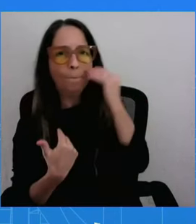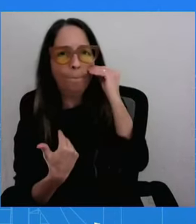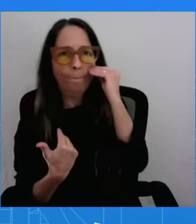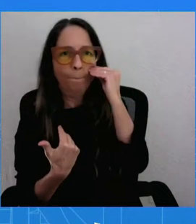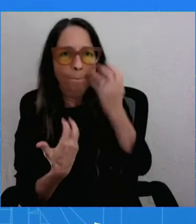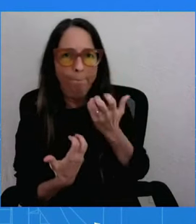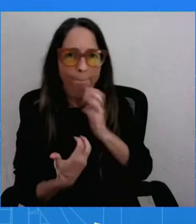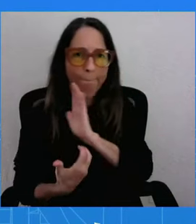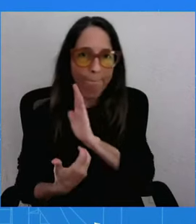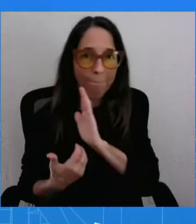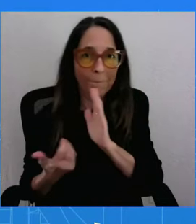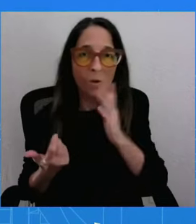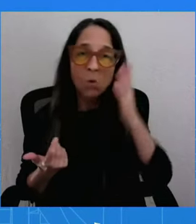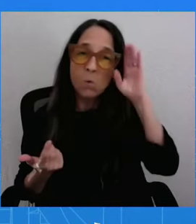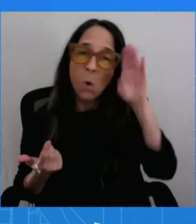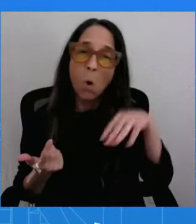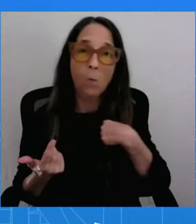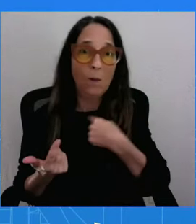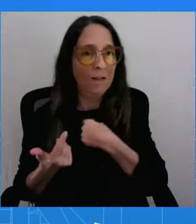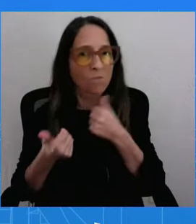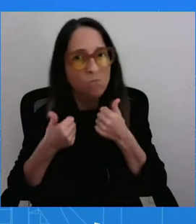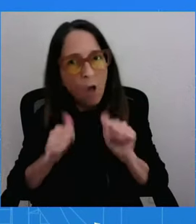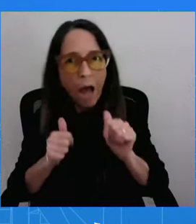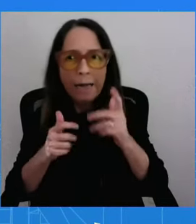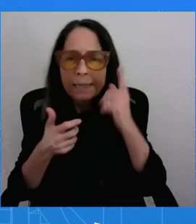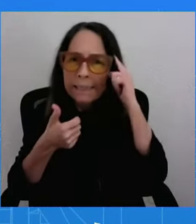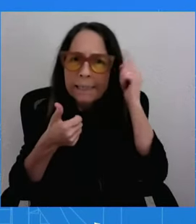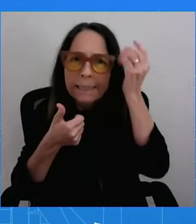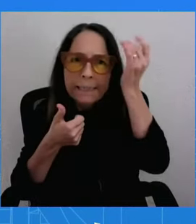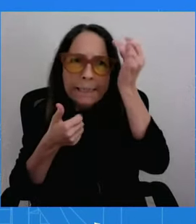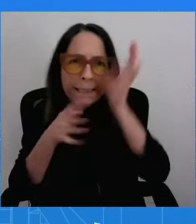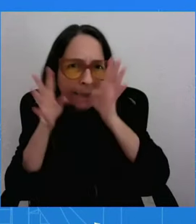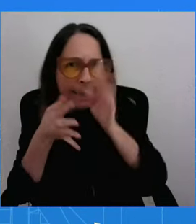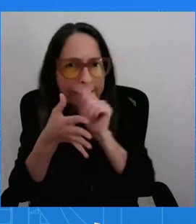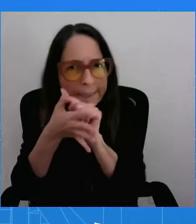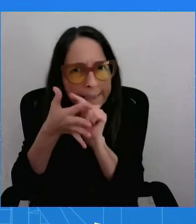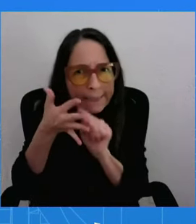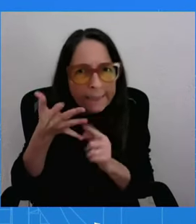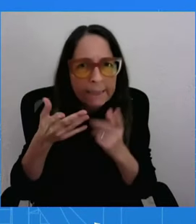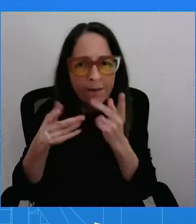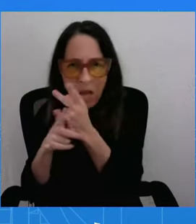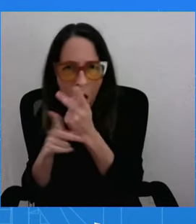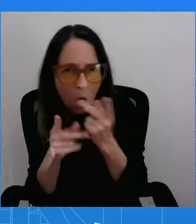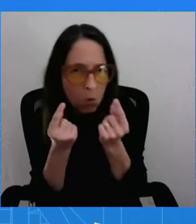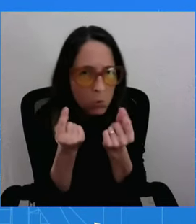do that. Of course, we think through many different options and alternatives.